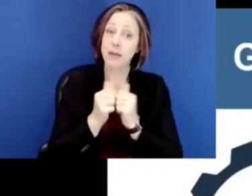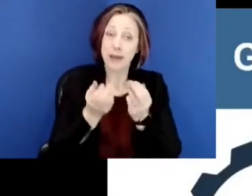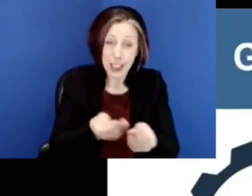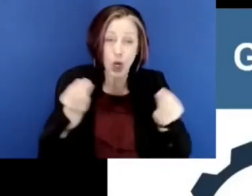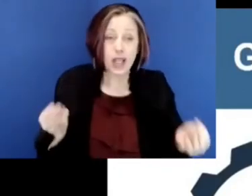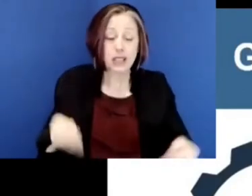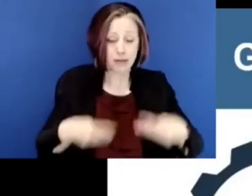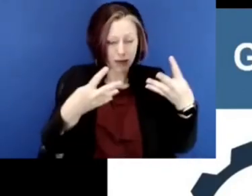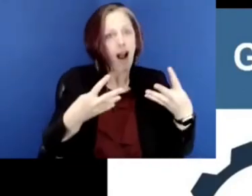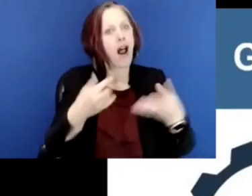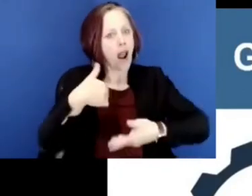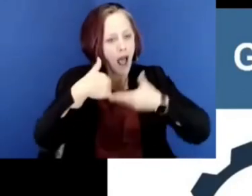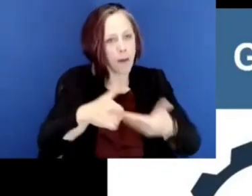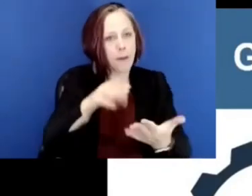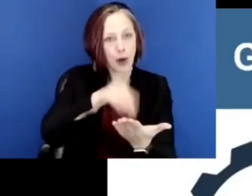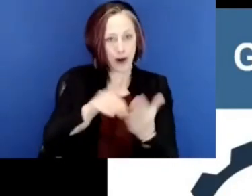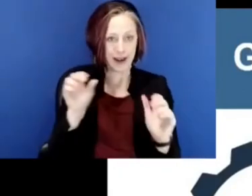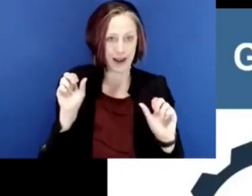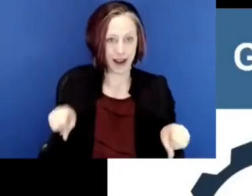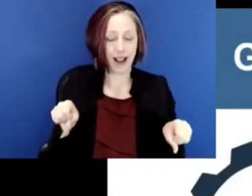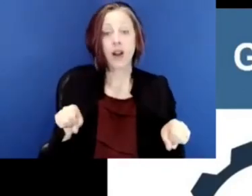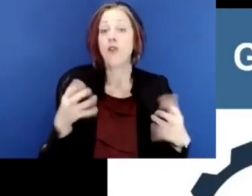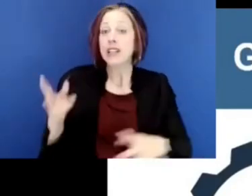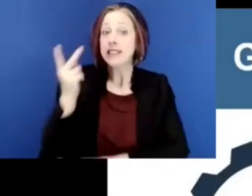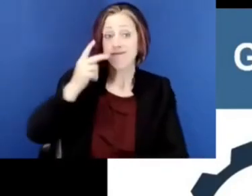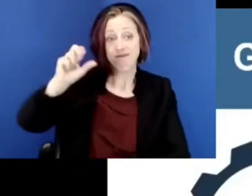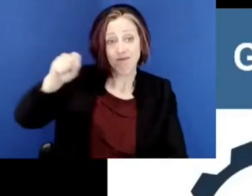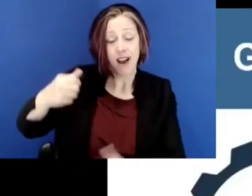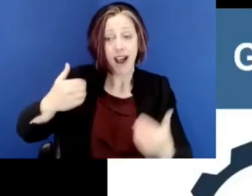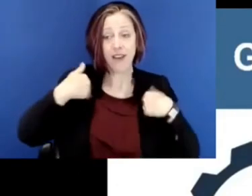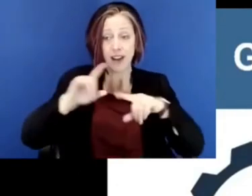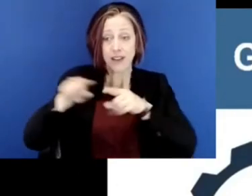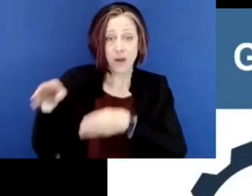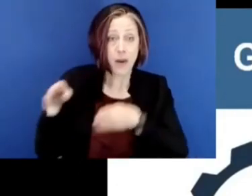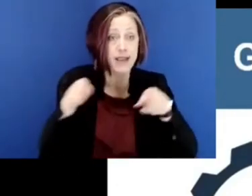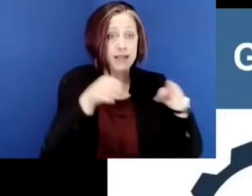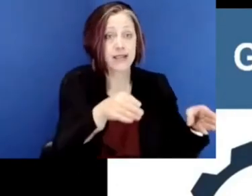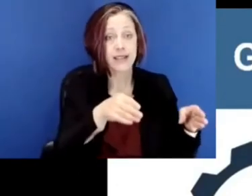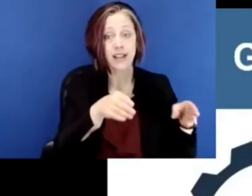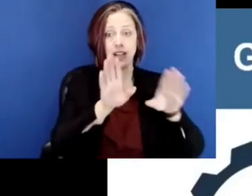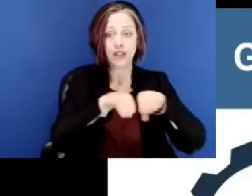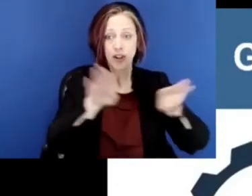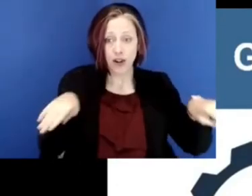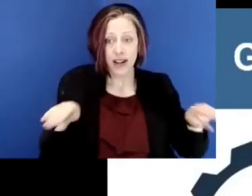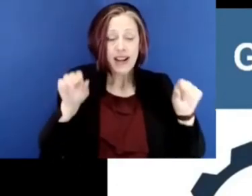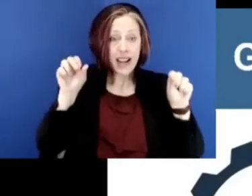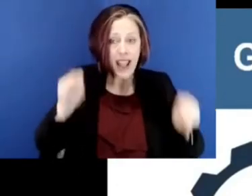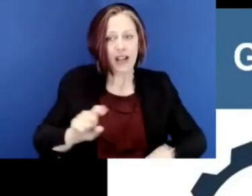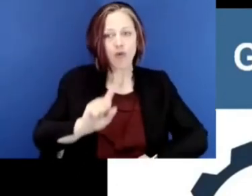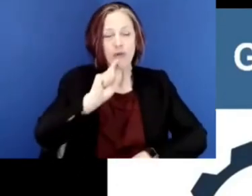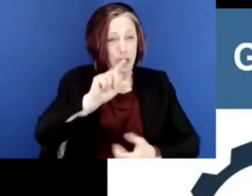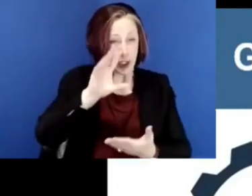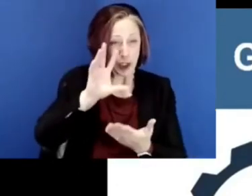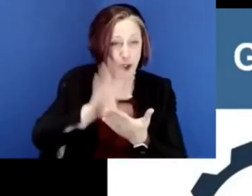interactive materials that really help them learn. We've seen that there are ways that children can